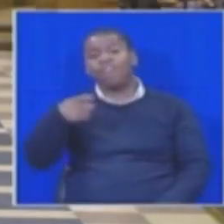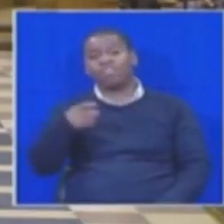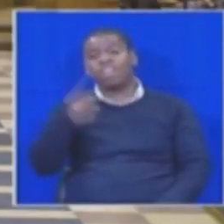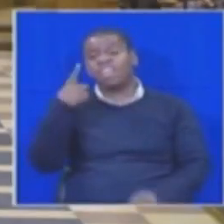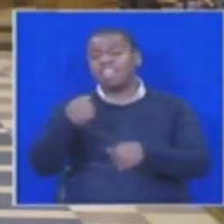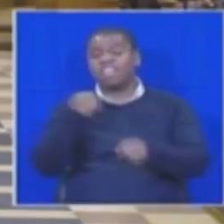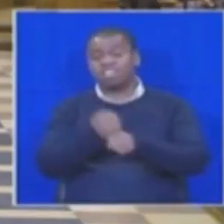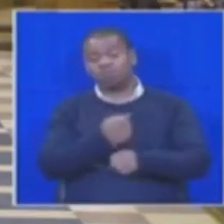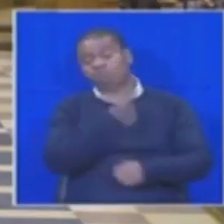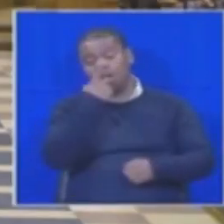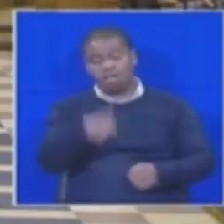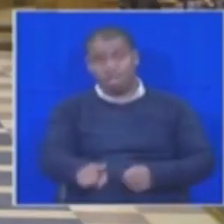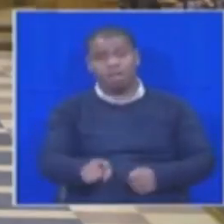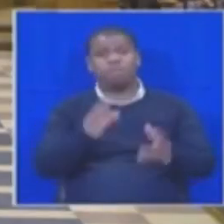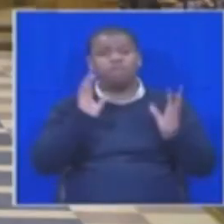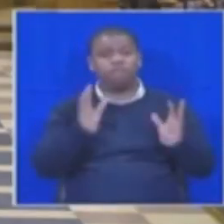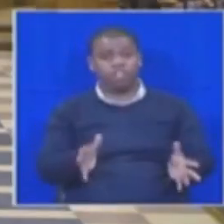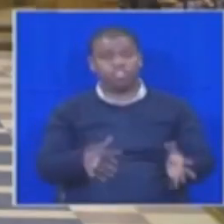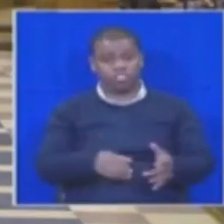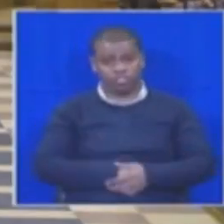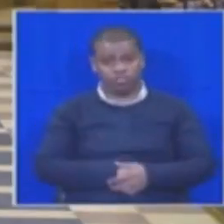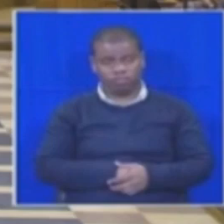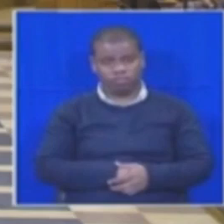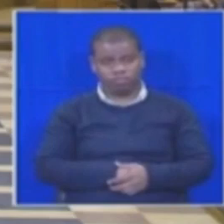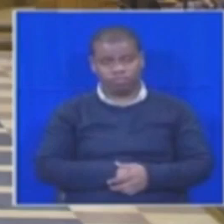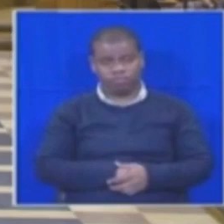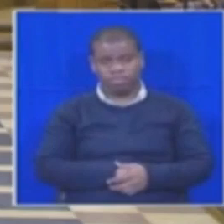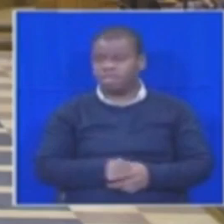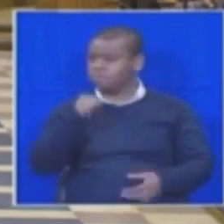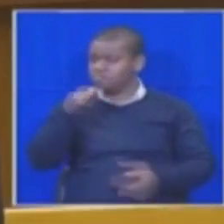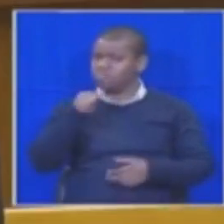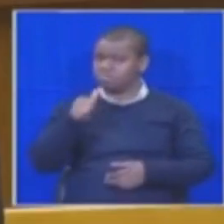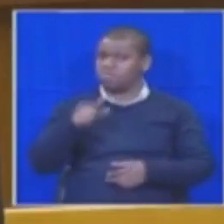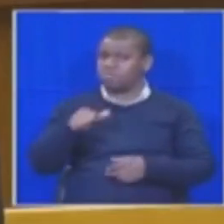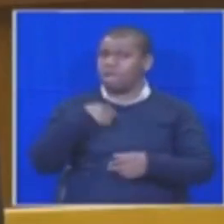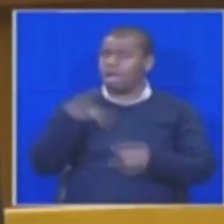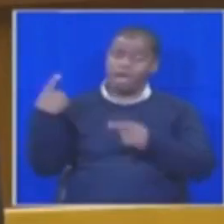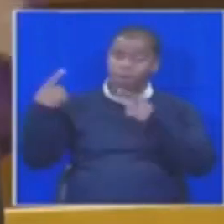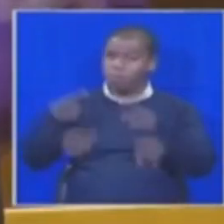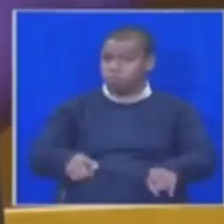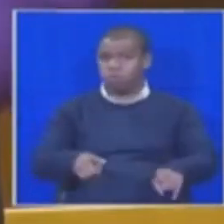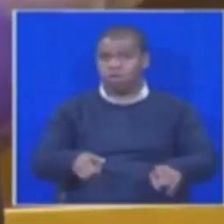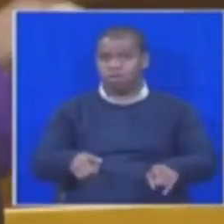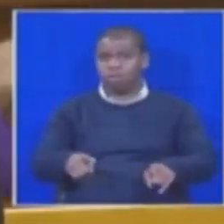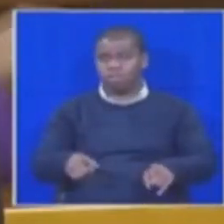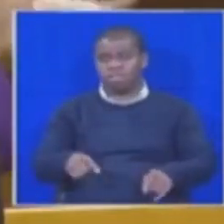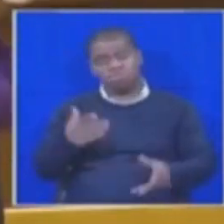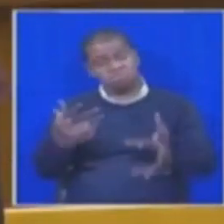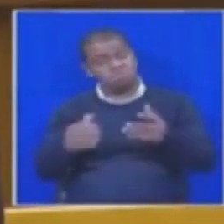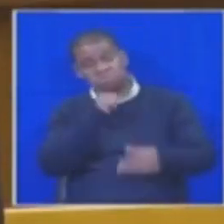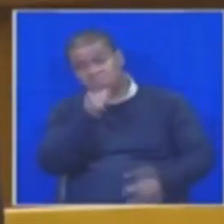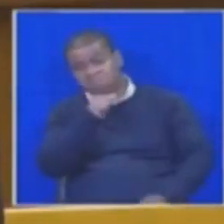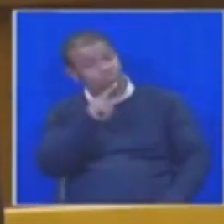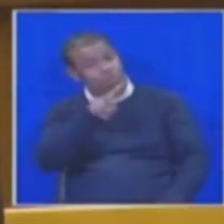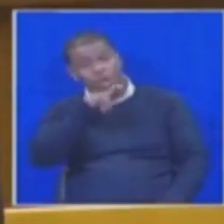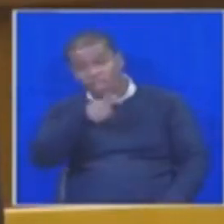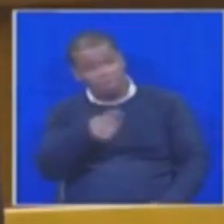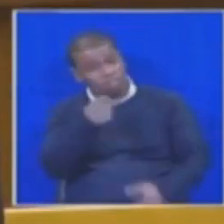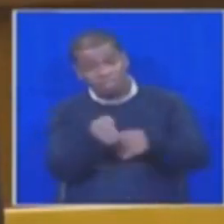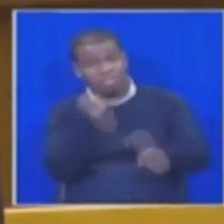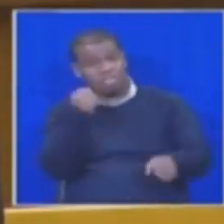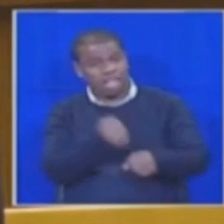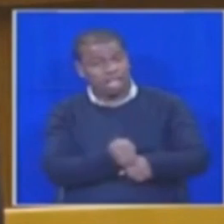Whatever date that they came in here, whether 2,000 years or whatever,